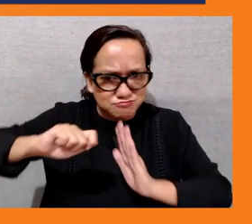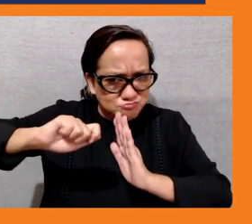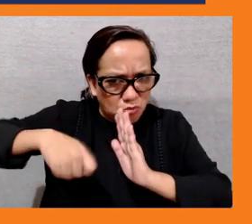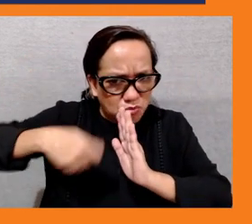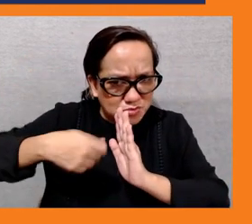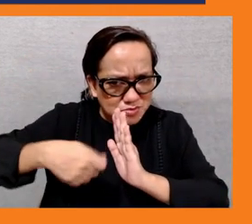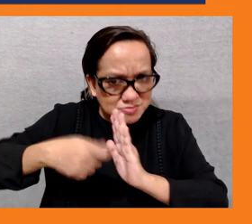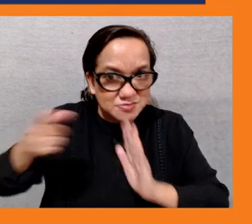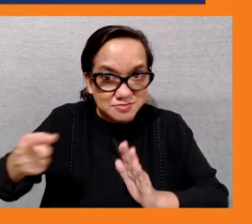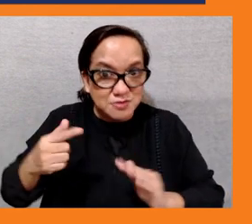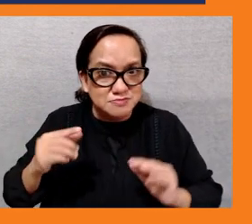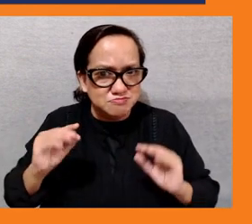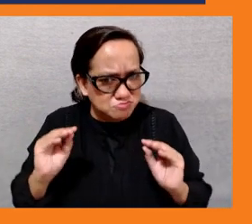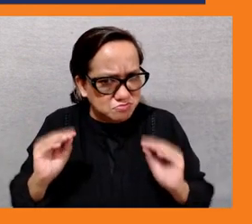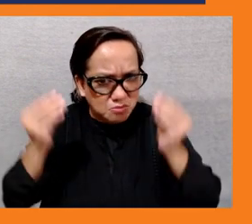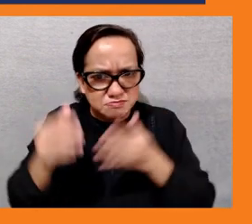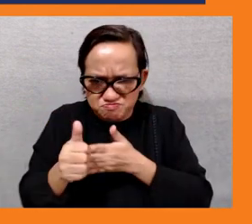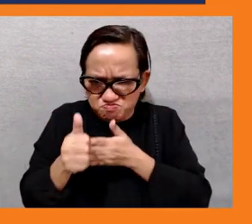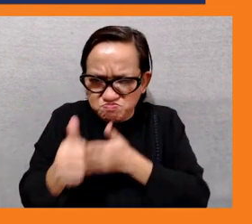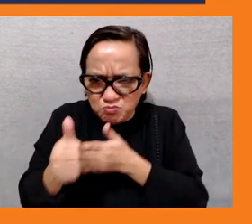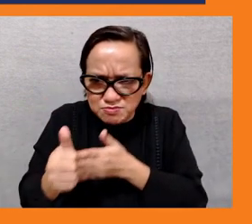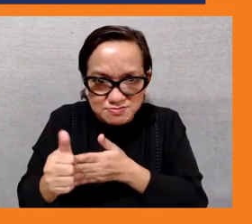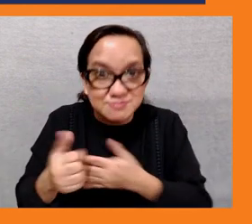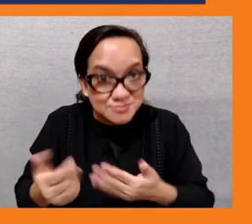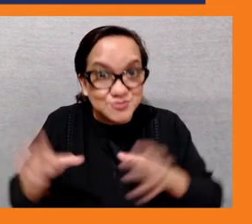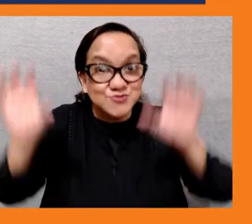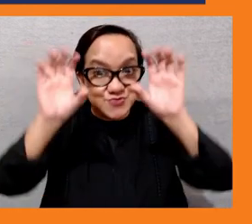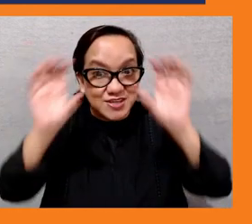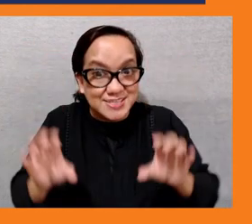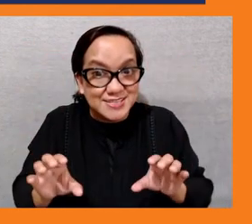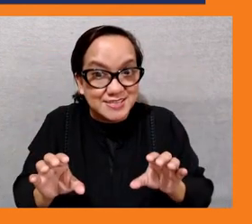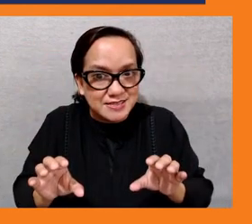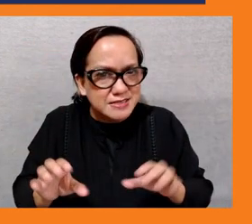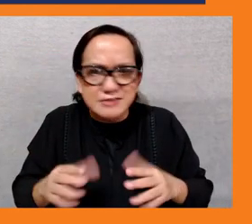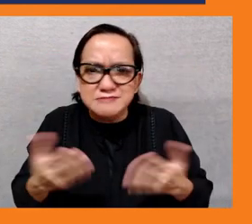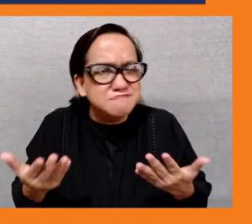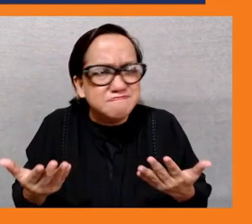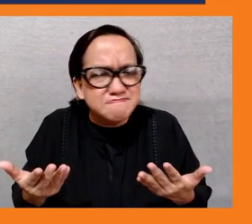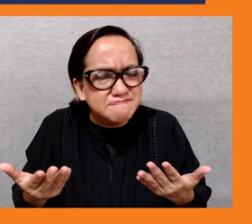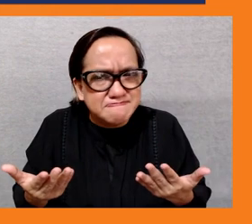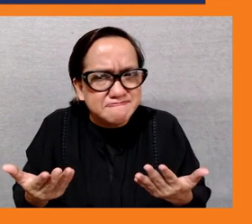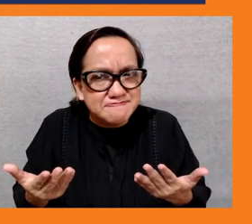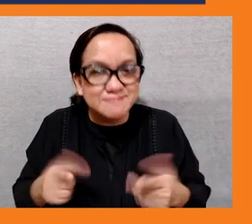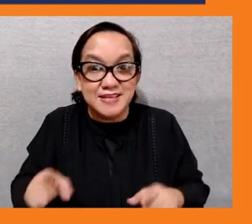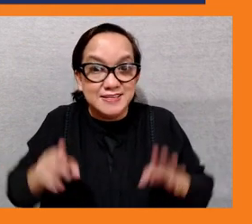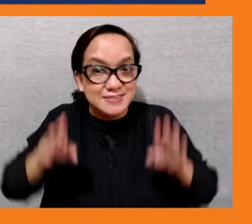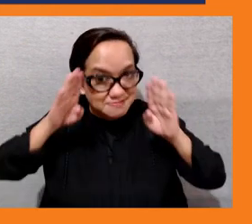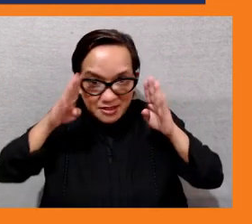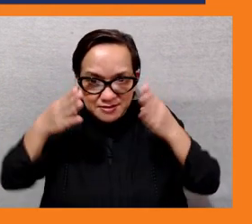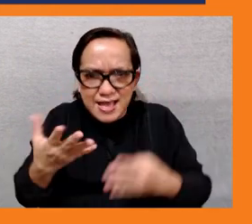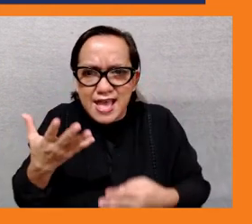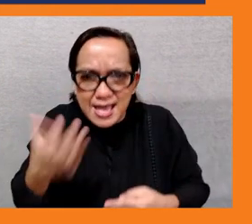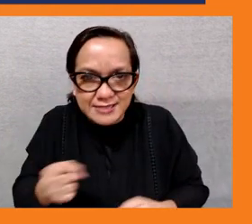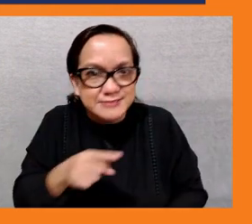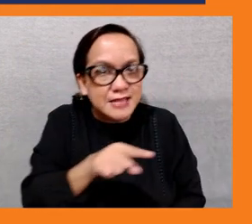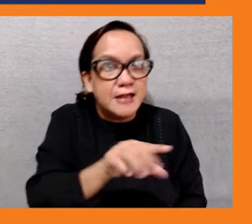to on four uh different countries in the maldives uh kiribats marshall islands and also tuvalu